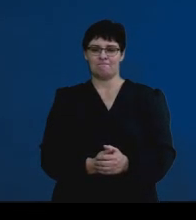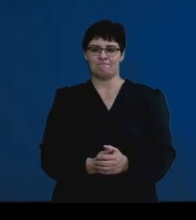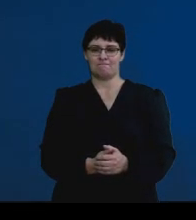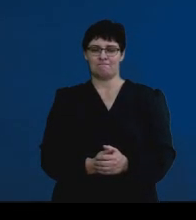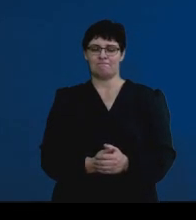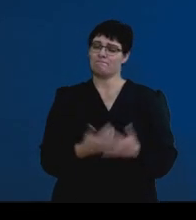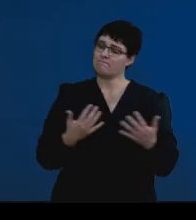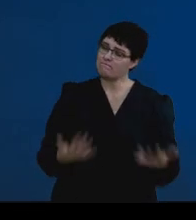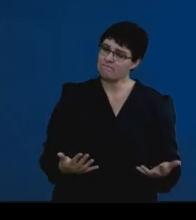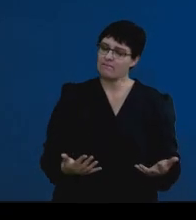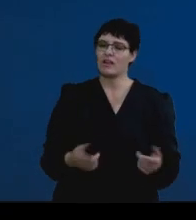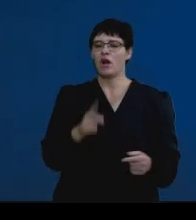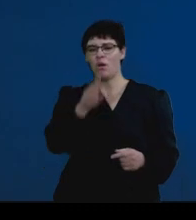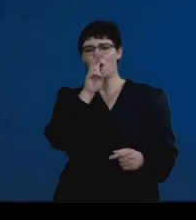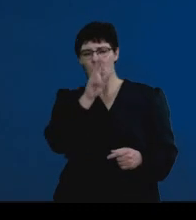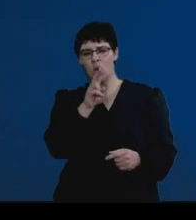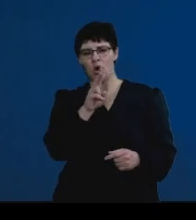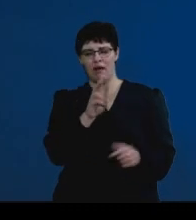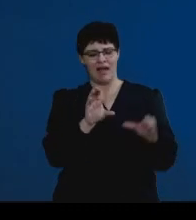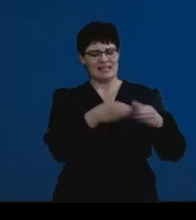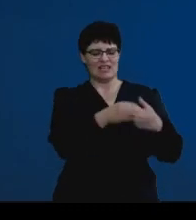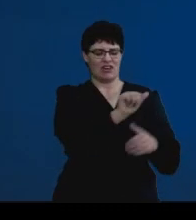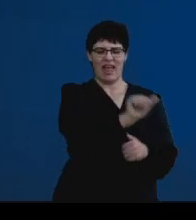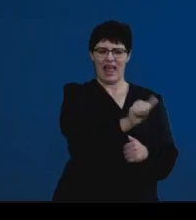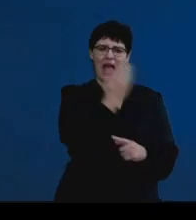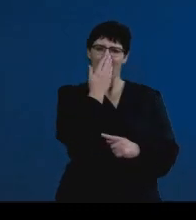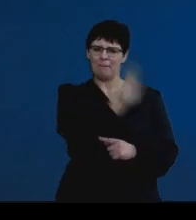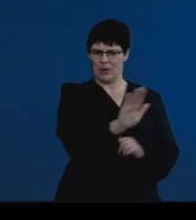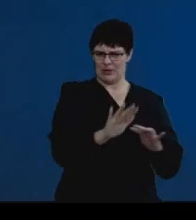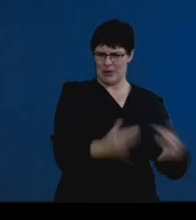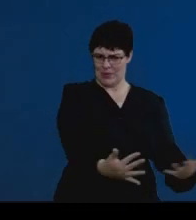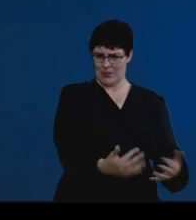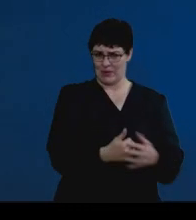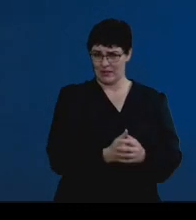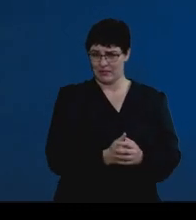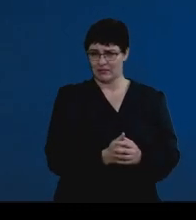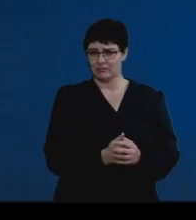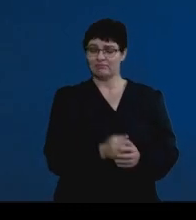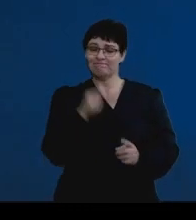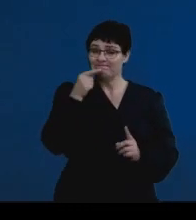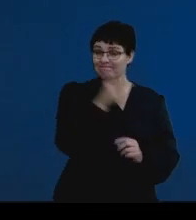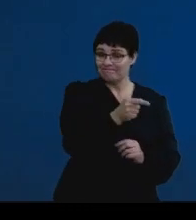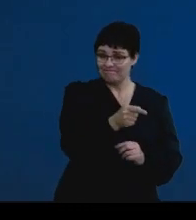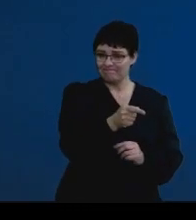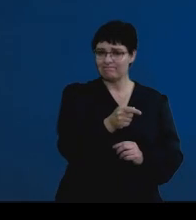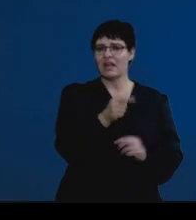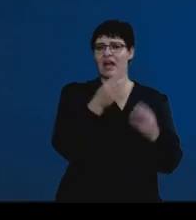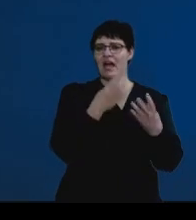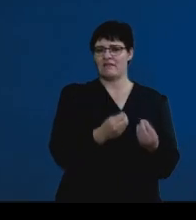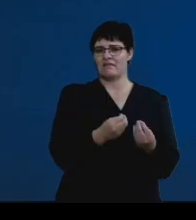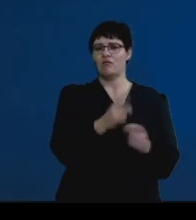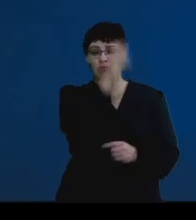Guys, let's look at section A and how to approach that section. That section has, remember,